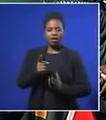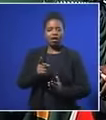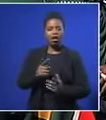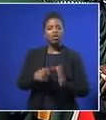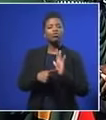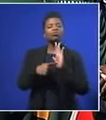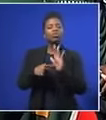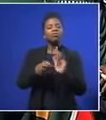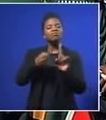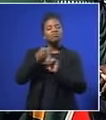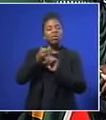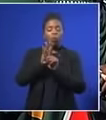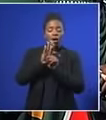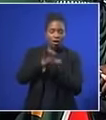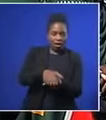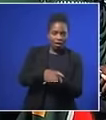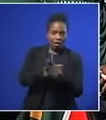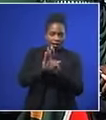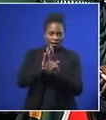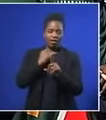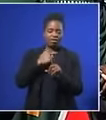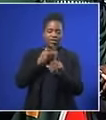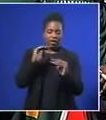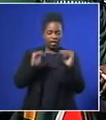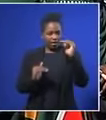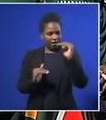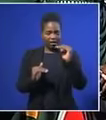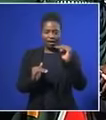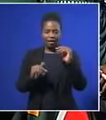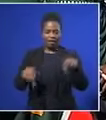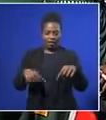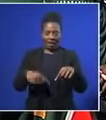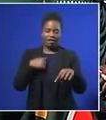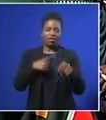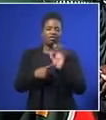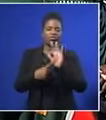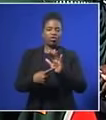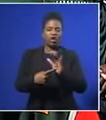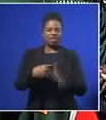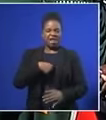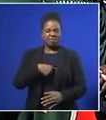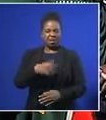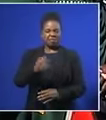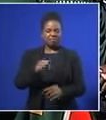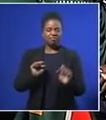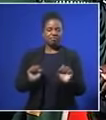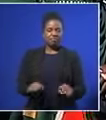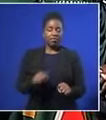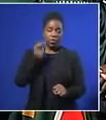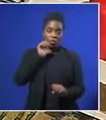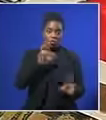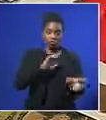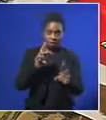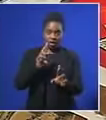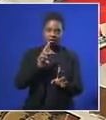of fighting oppression and injustice. It is symbolic of not being afraid, of being fearless, of standing ready to stand for the